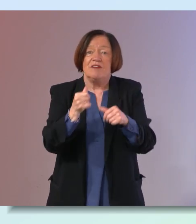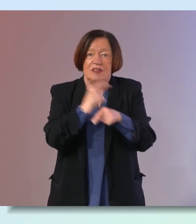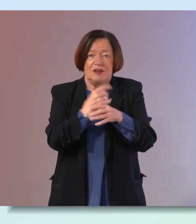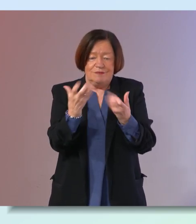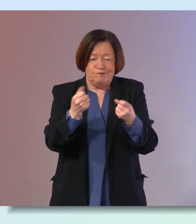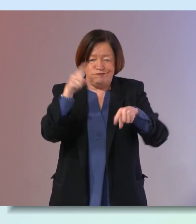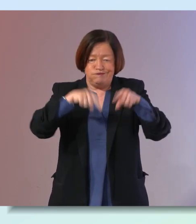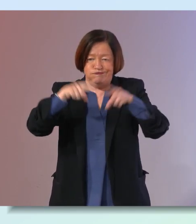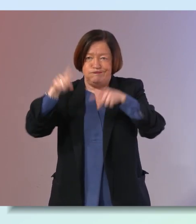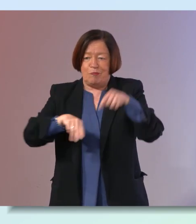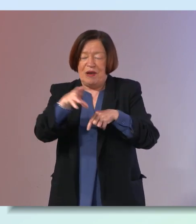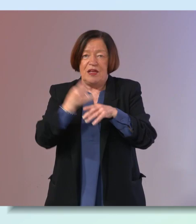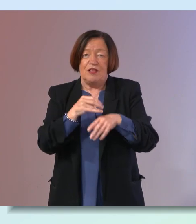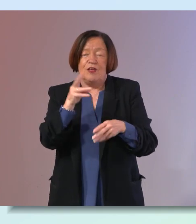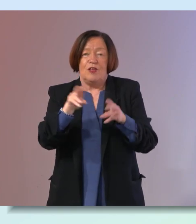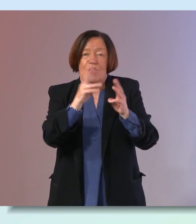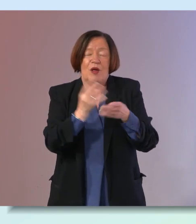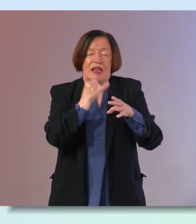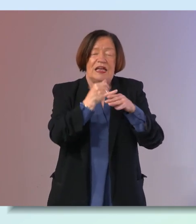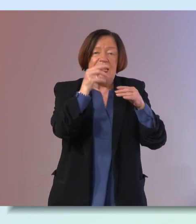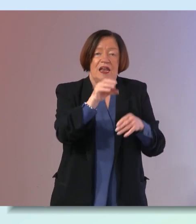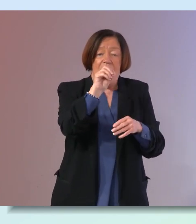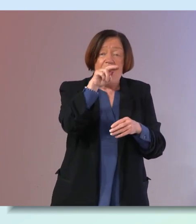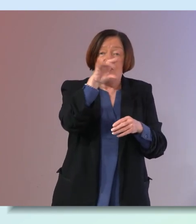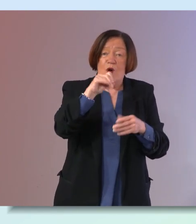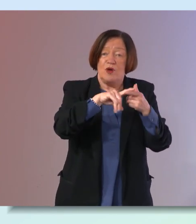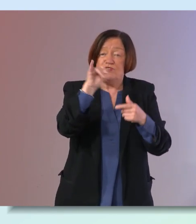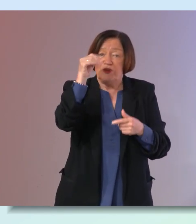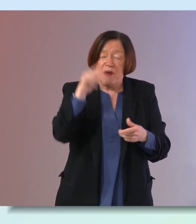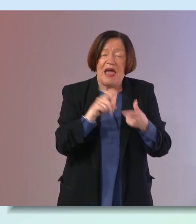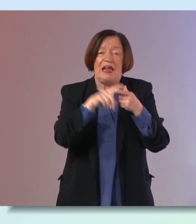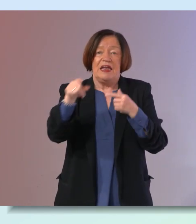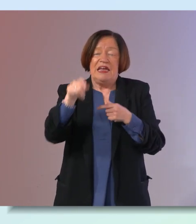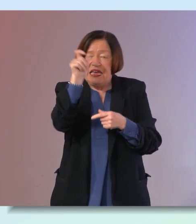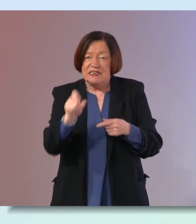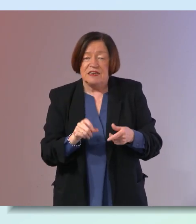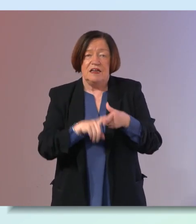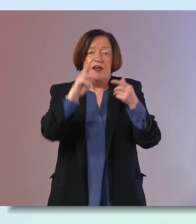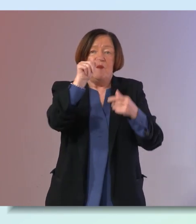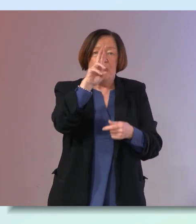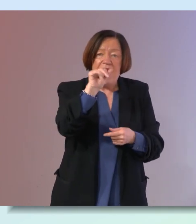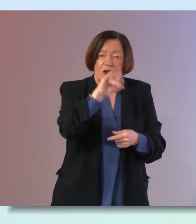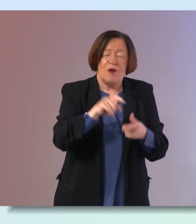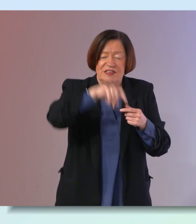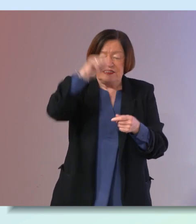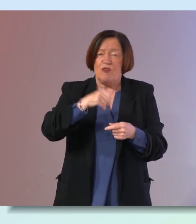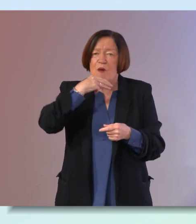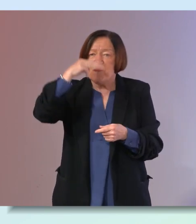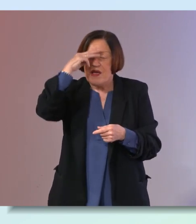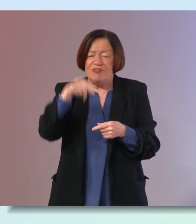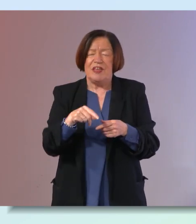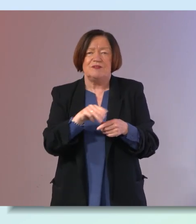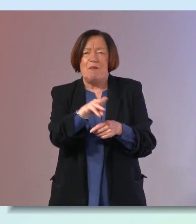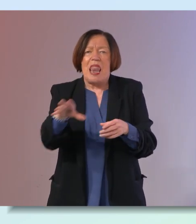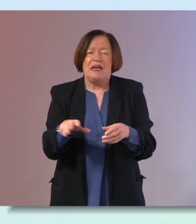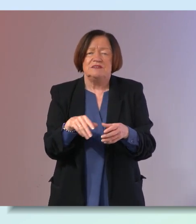various places in the world like okinawa in japan sardinia and italy paraguay in south america and these places